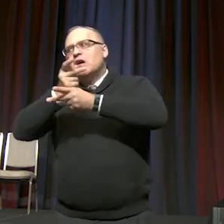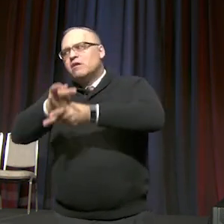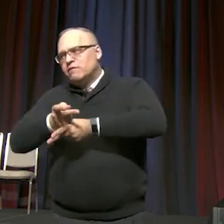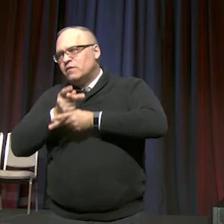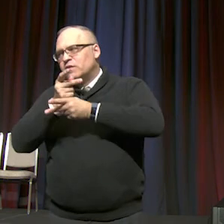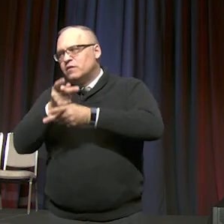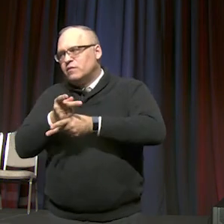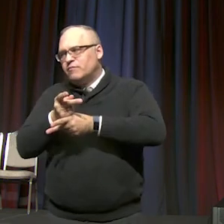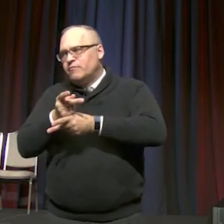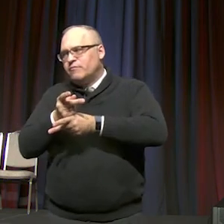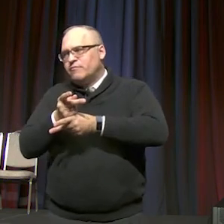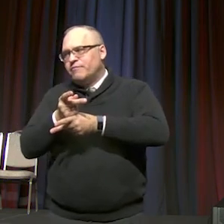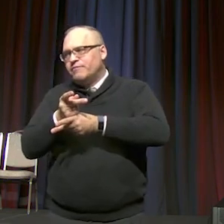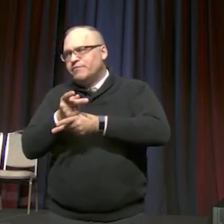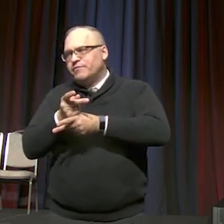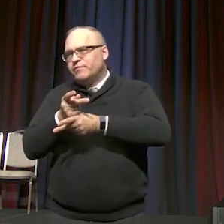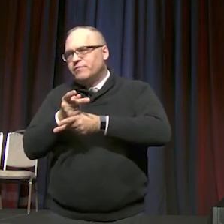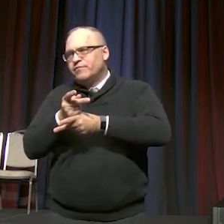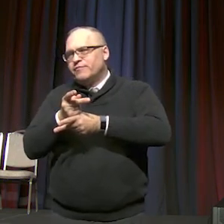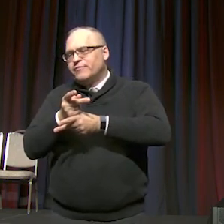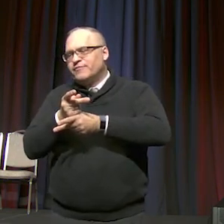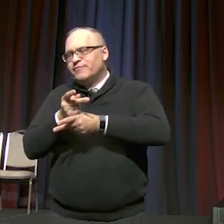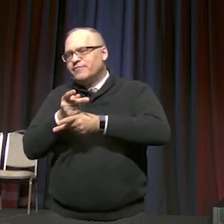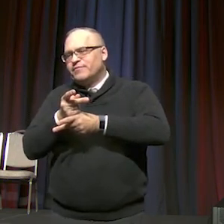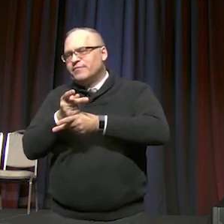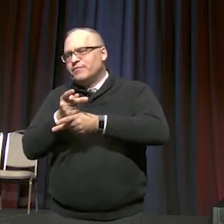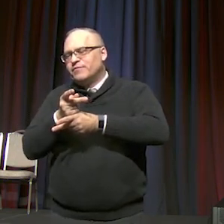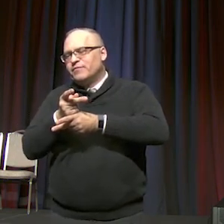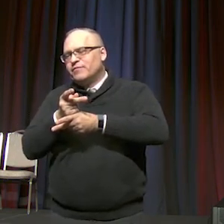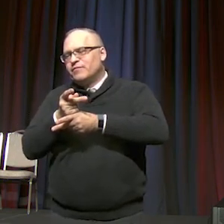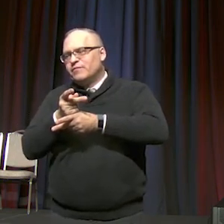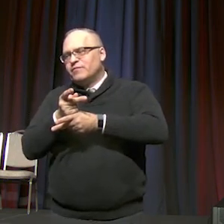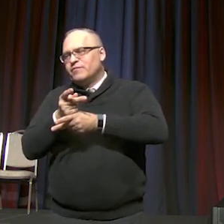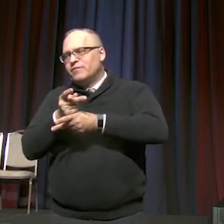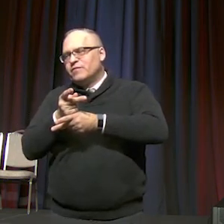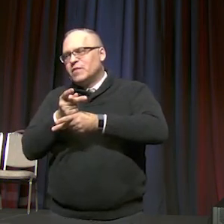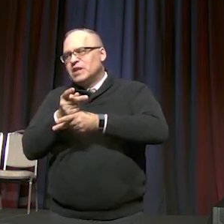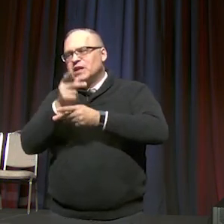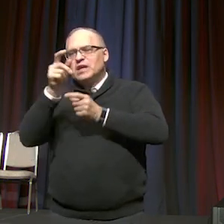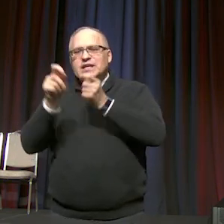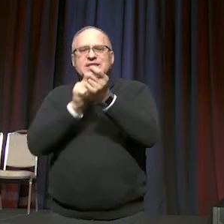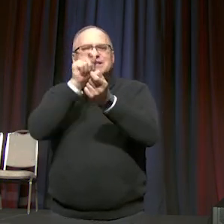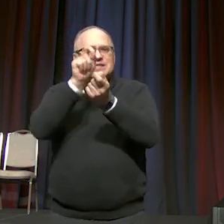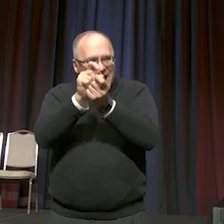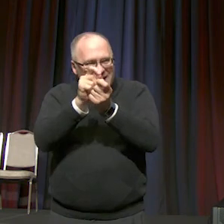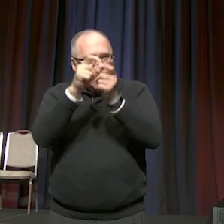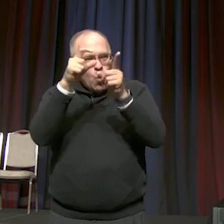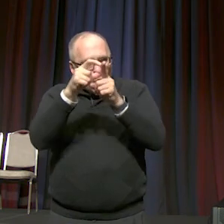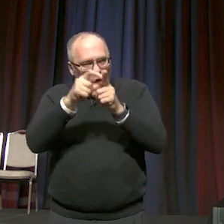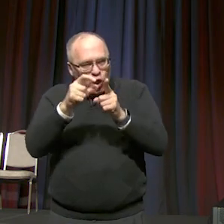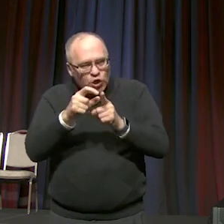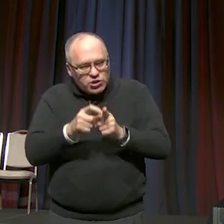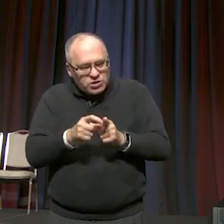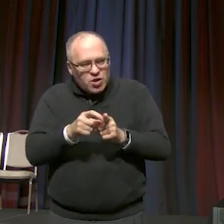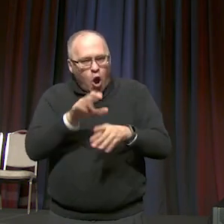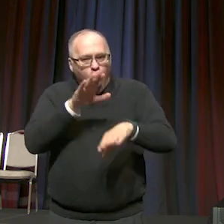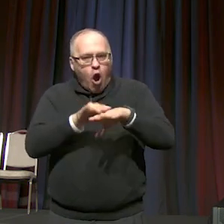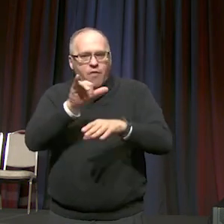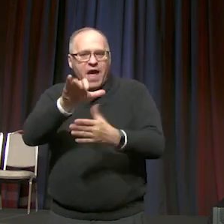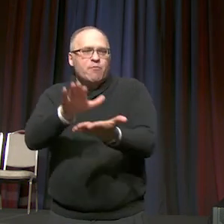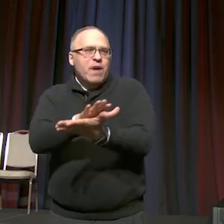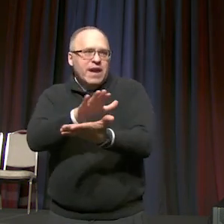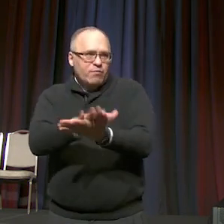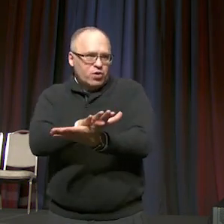to speak exactly the words which are on the paper. The